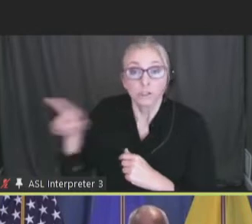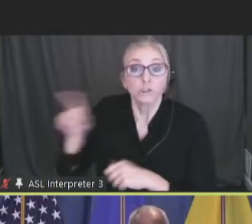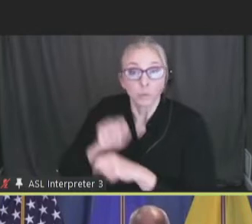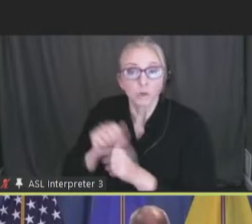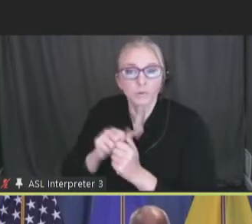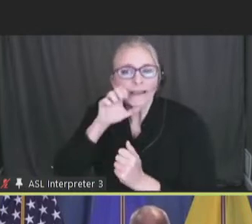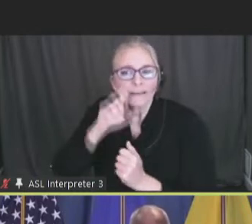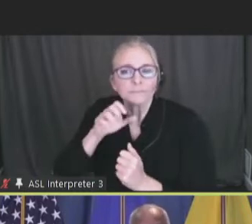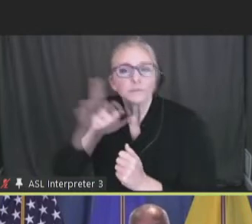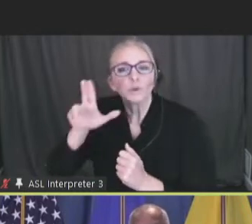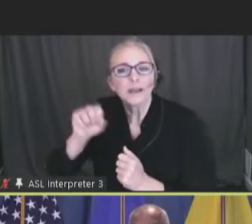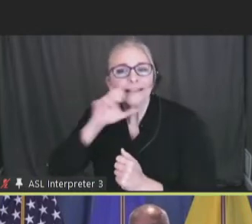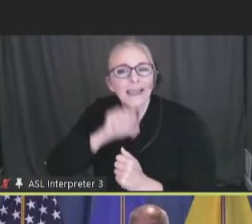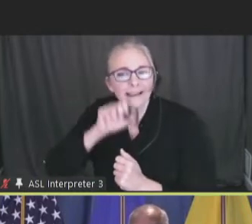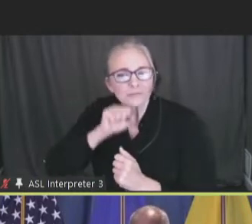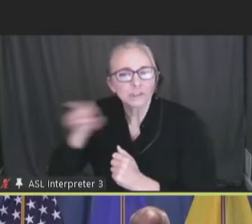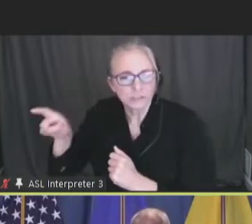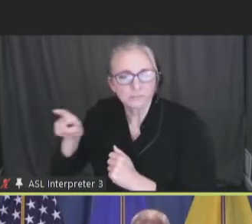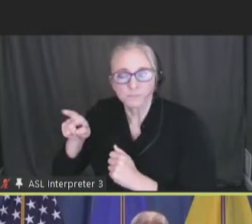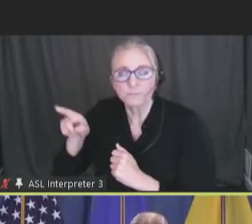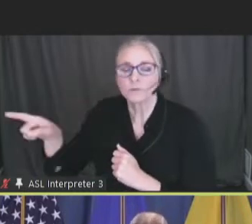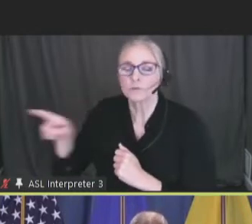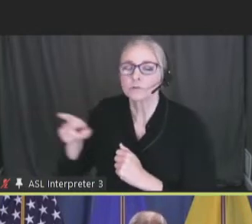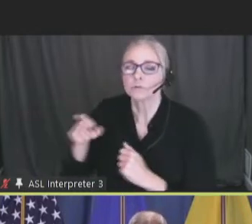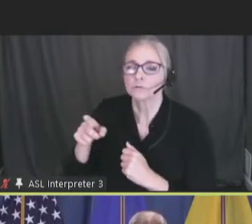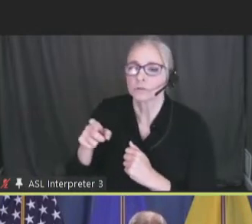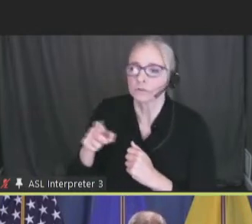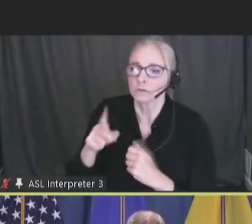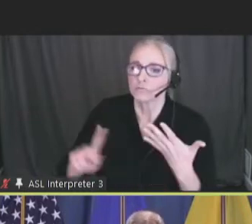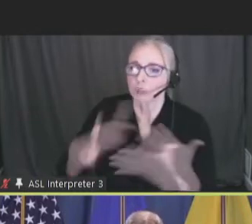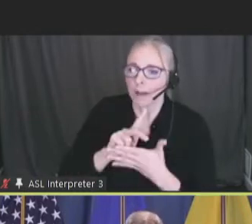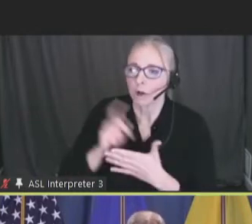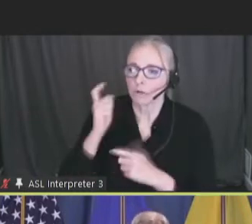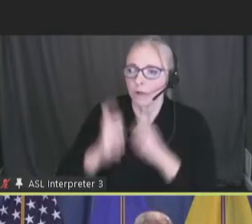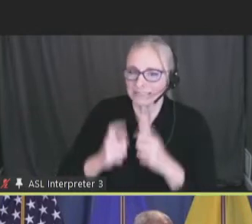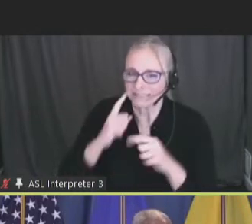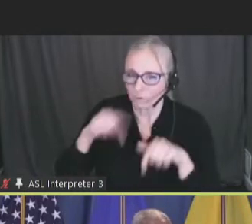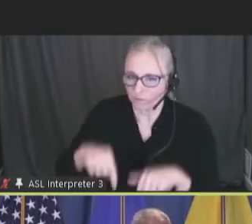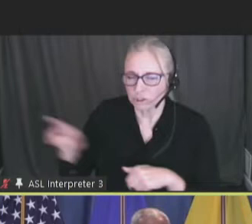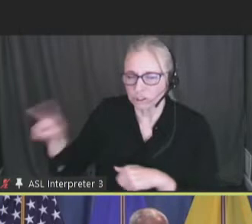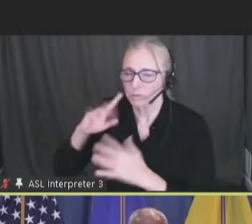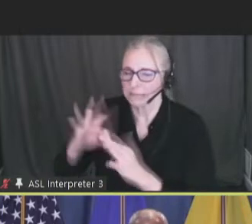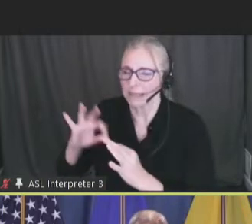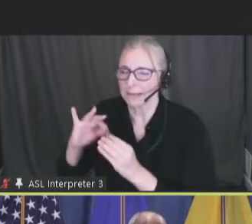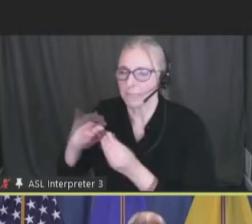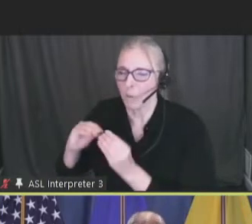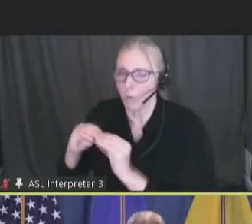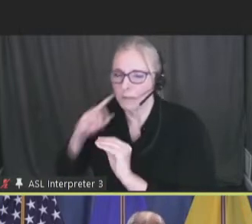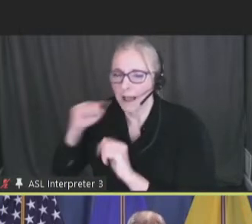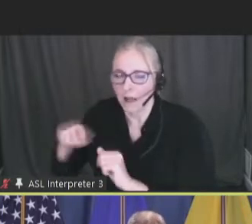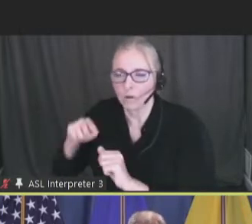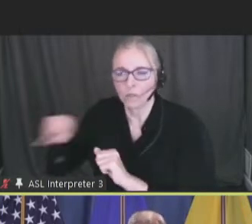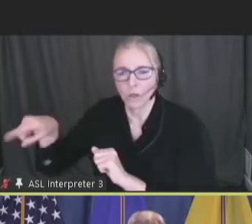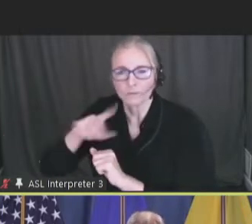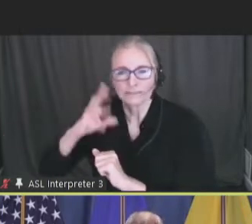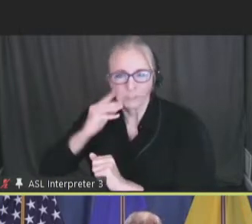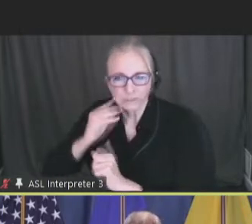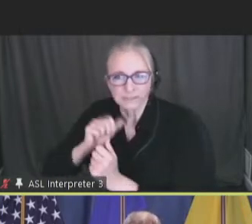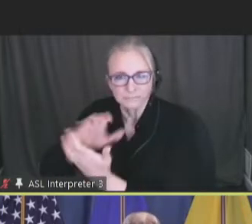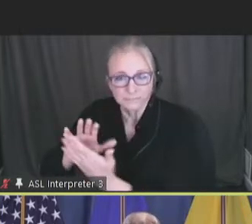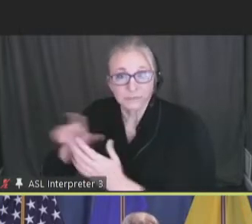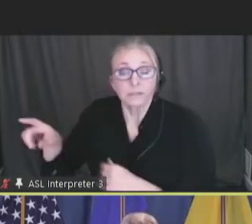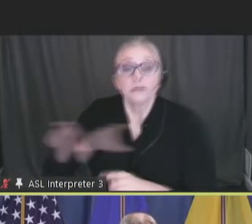U.S. Aging and is one of our primary grantees on this. She'll tell you a little more about some of the experiences they encountered.